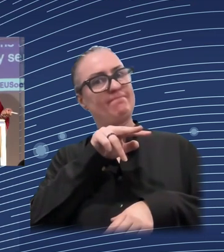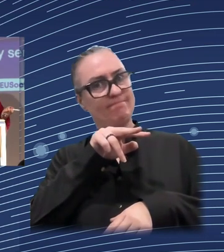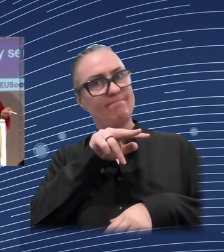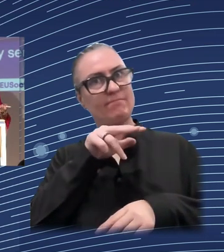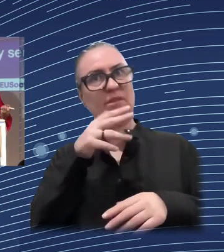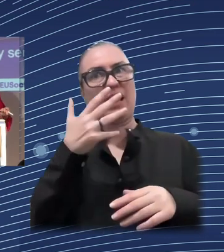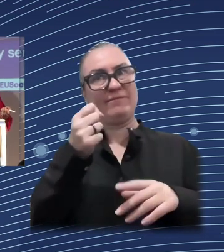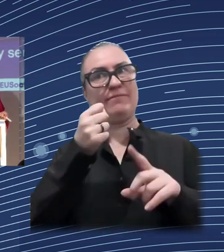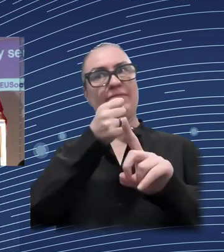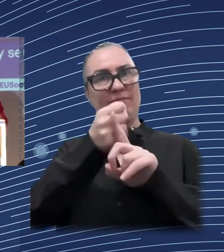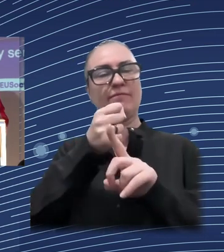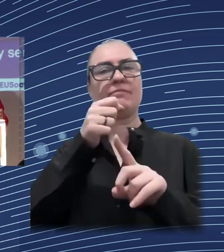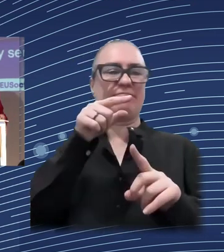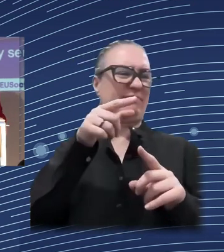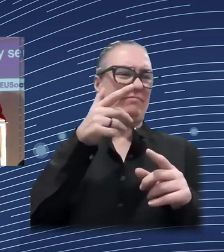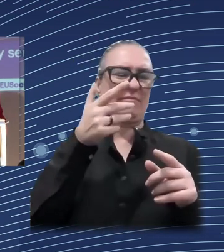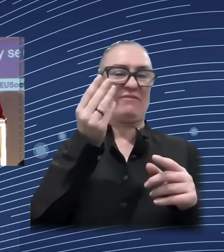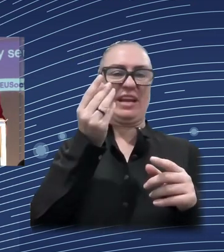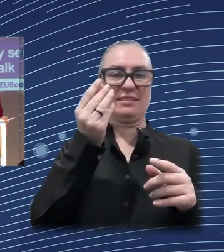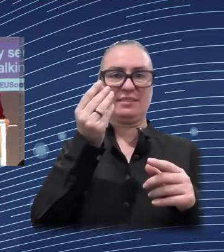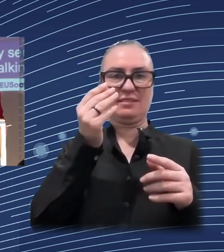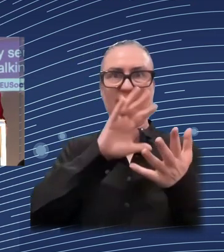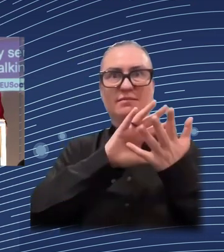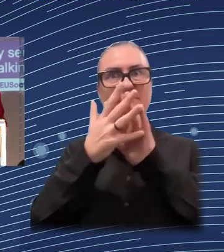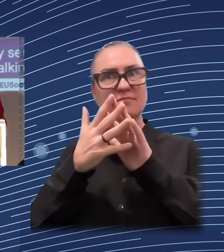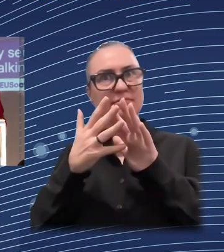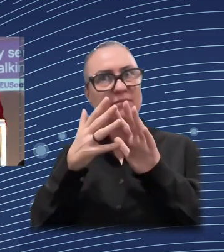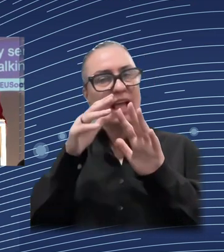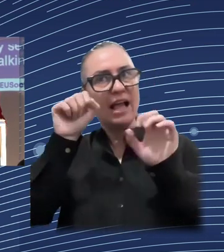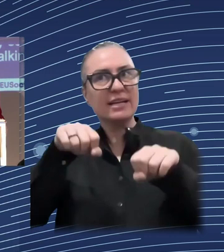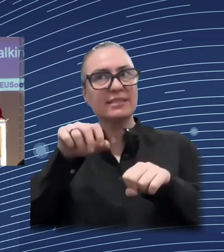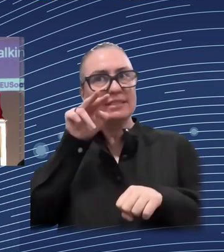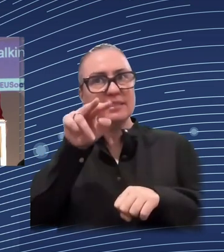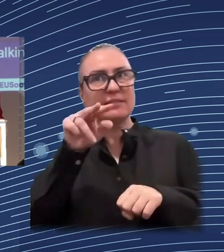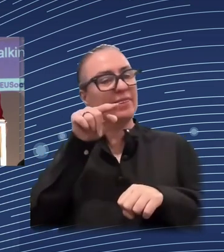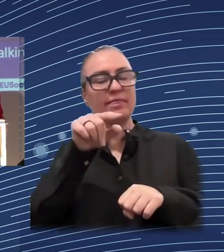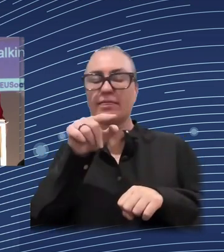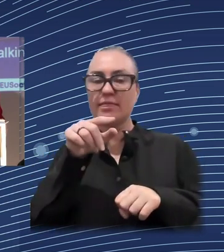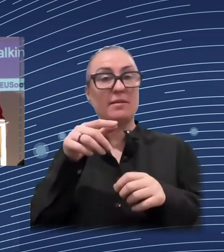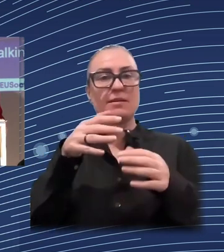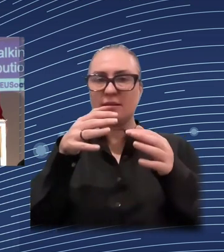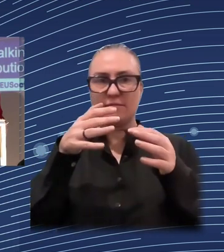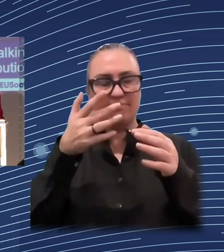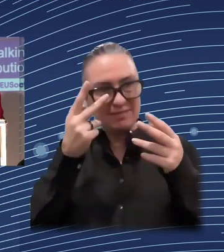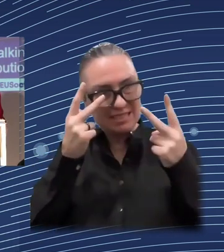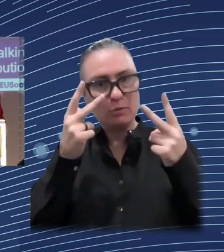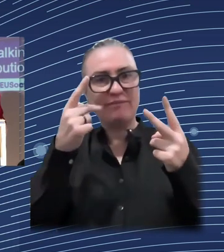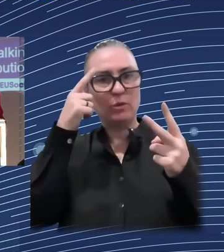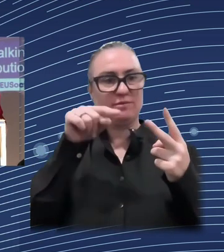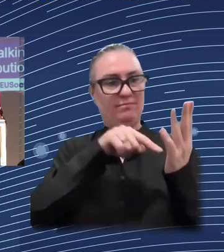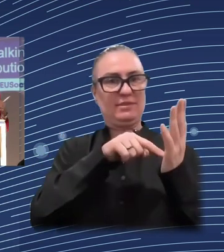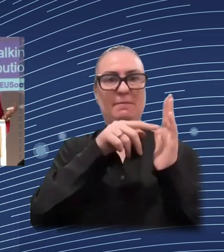about distributional impact assessment. And in order to have a proper distributional impact assessment, you need to have good data.